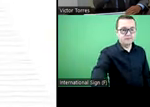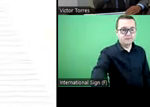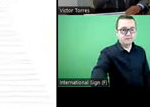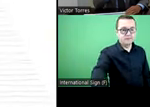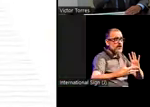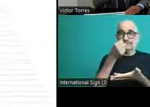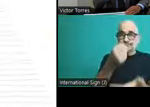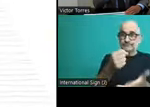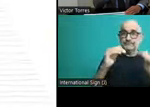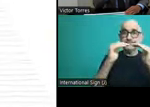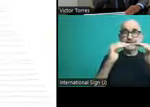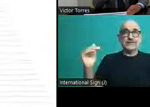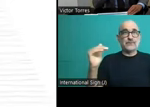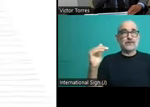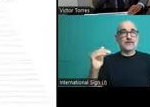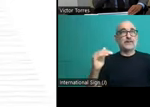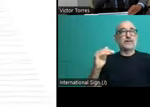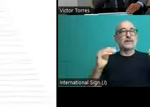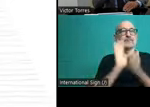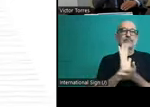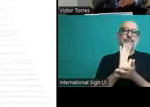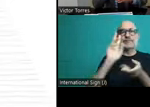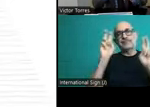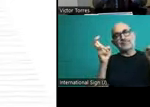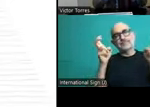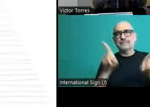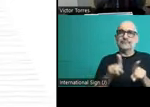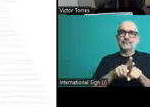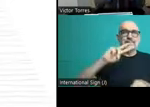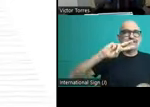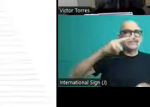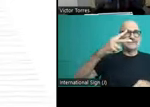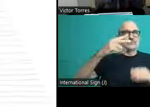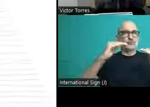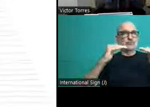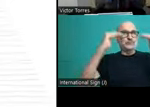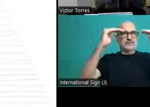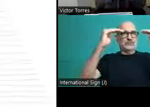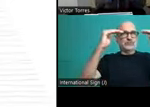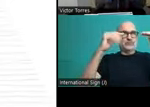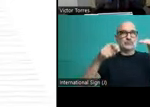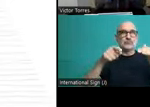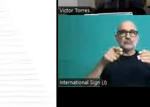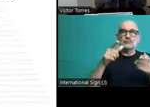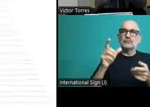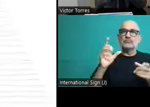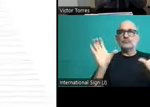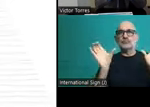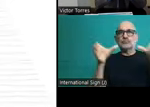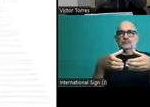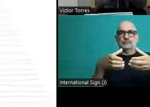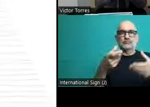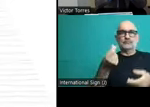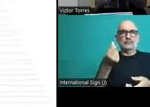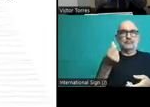And the second level, second floor level, here we include the